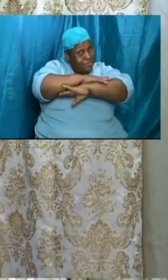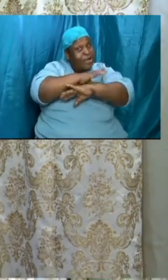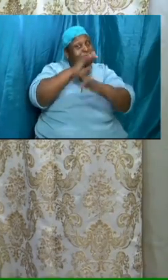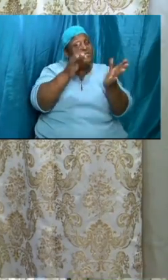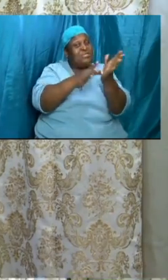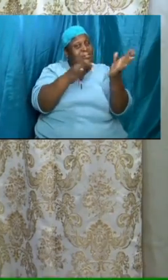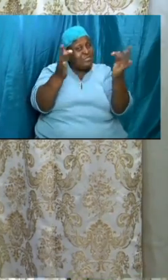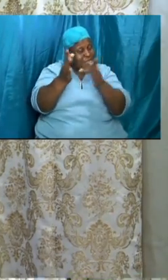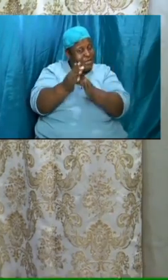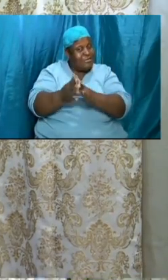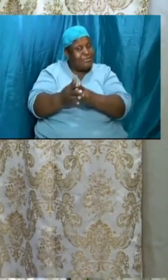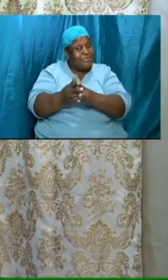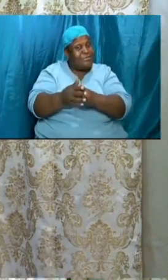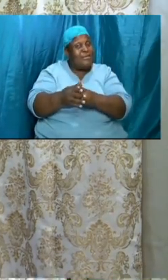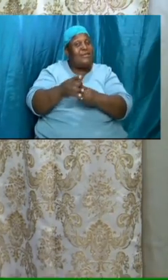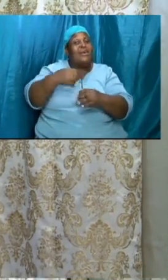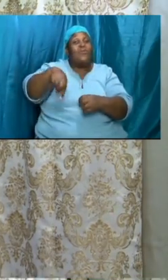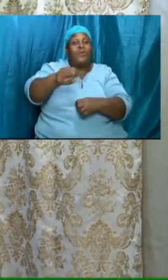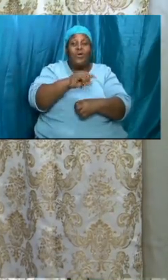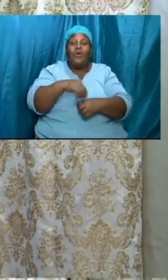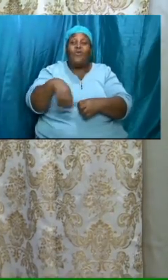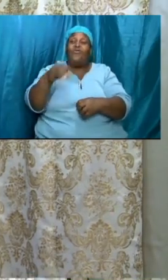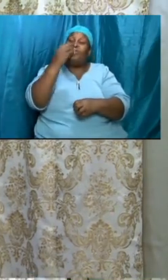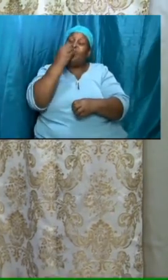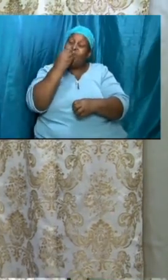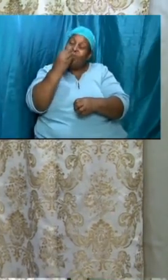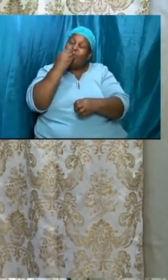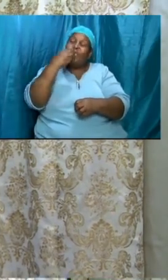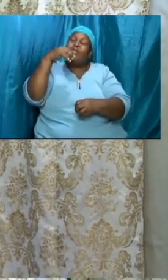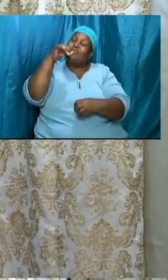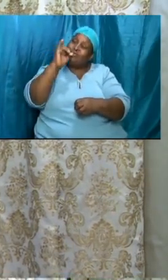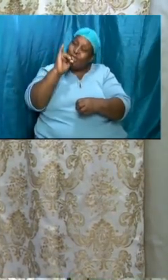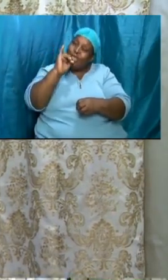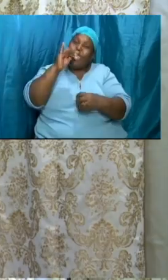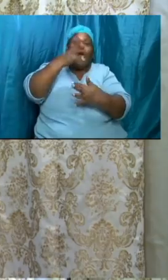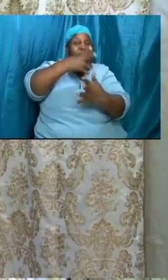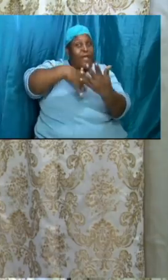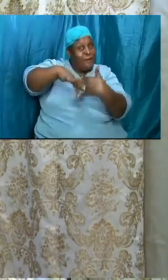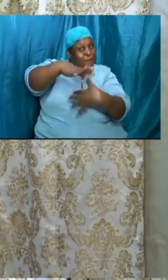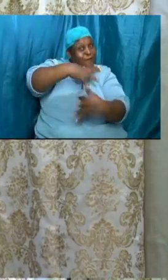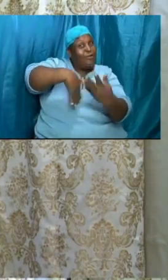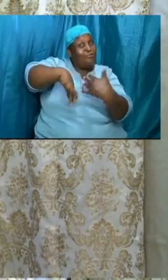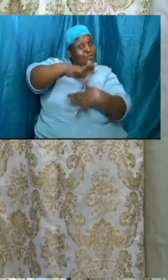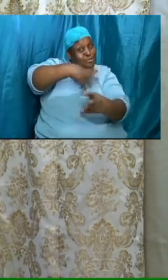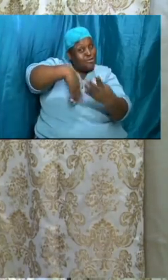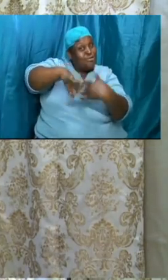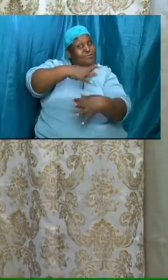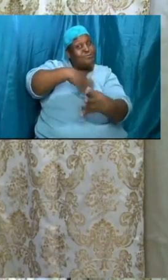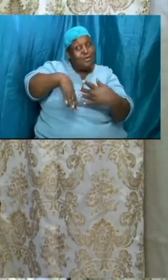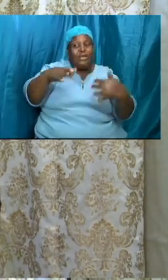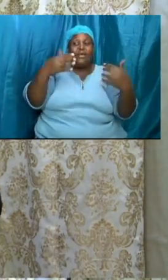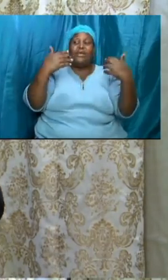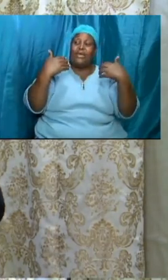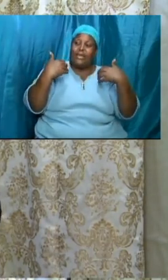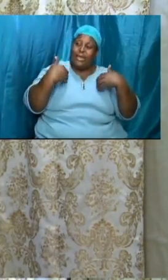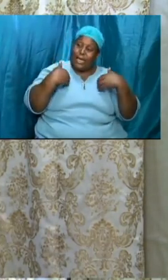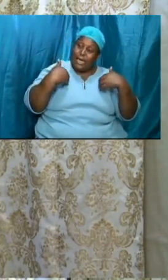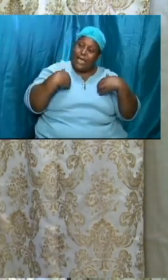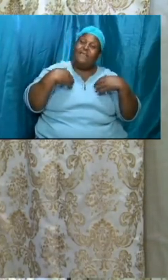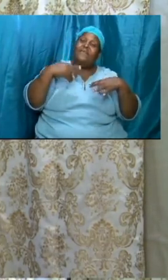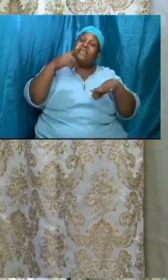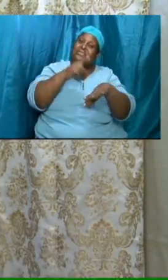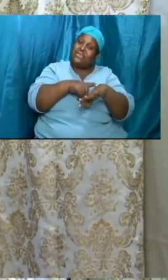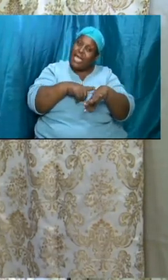and we are going to feast and we are going to fellowship and we are going to have the